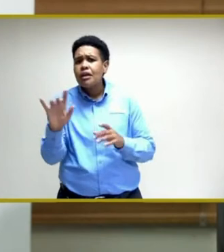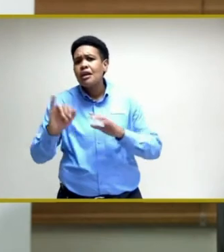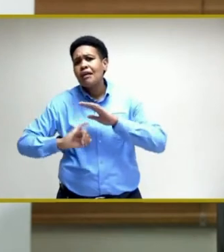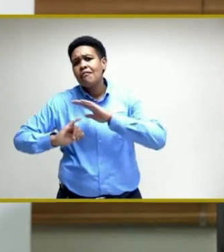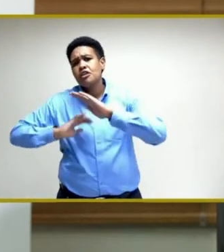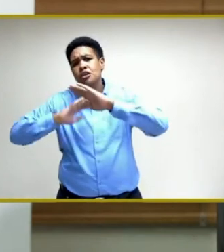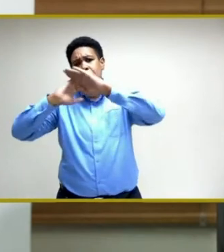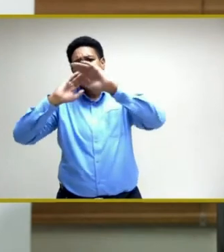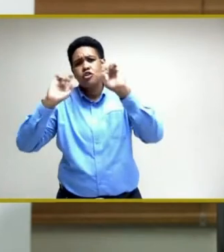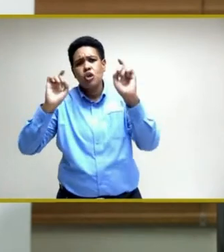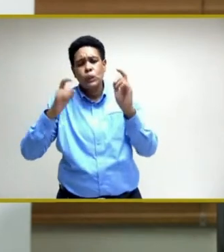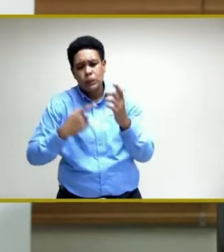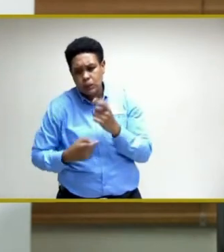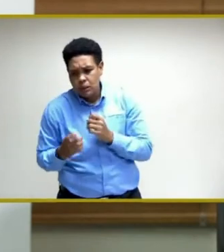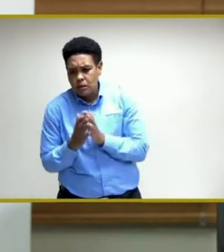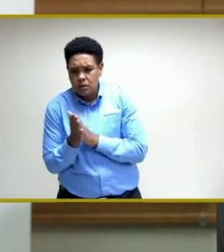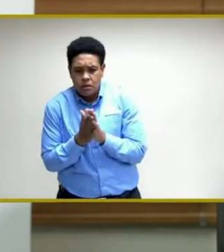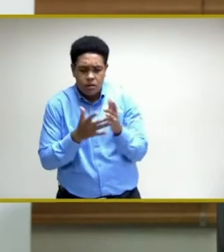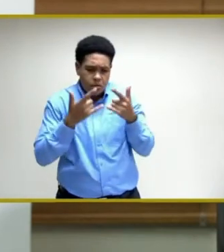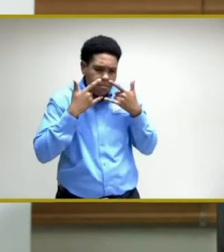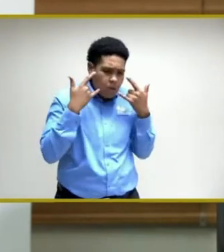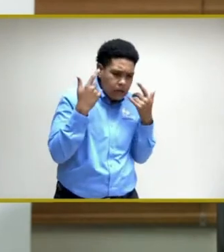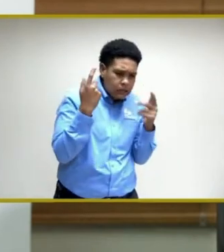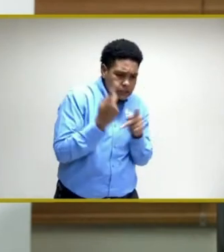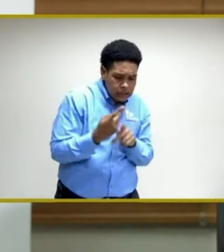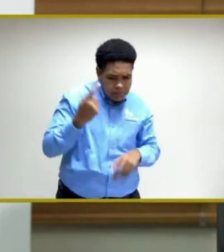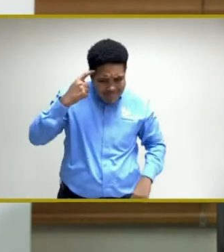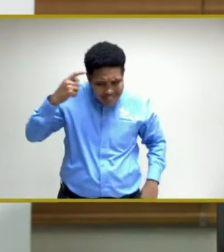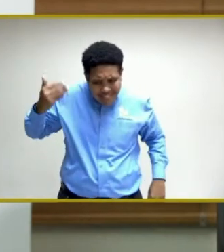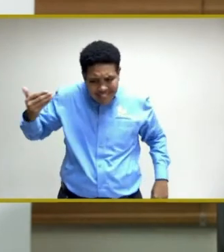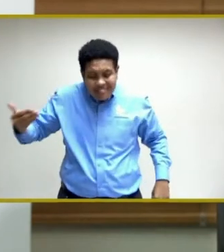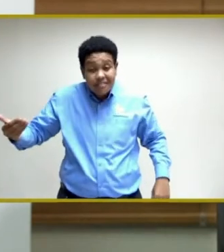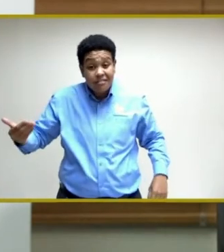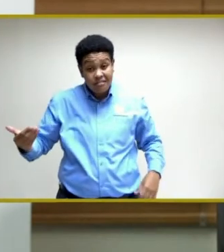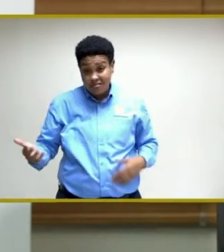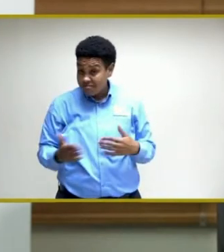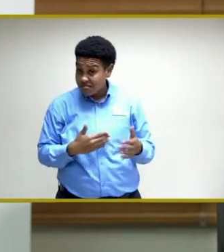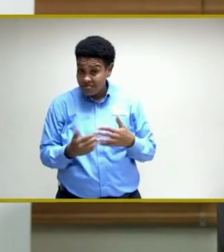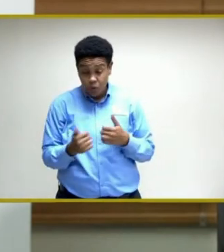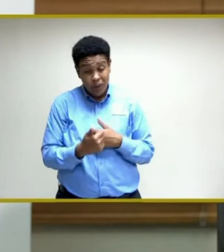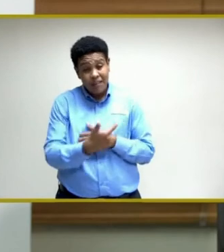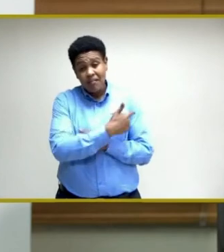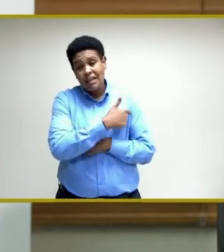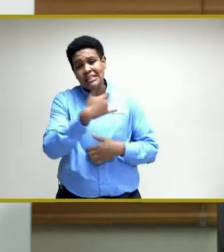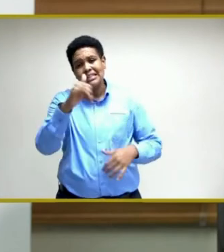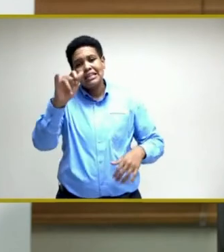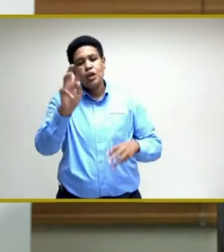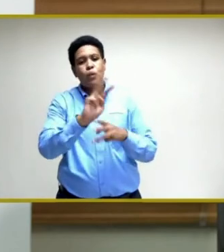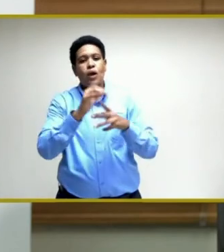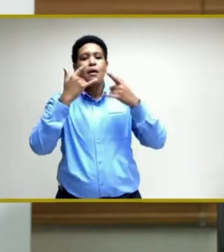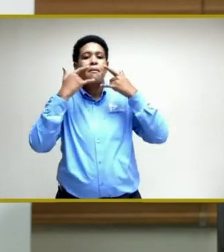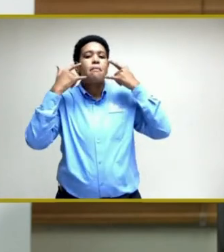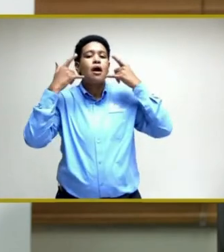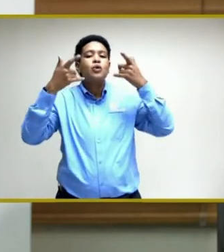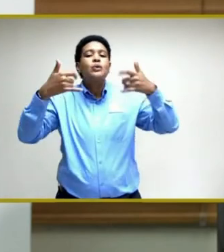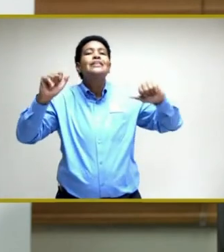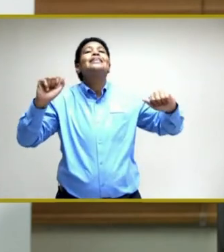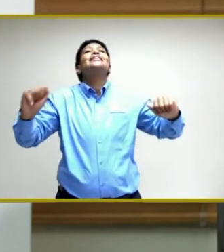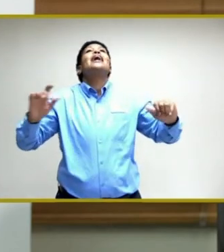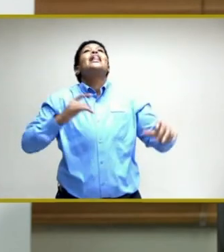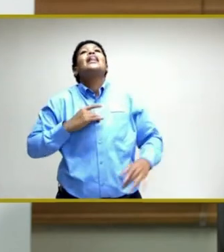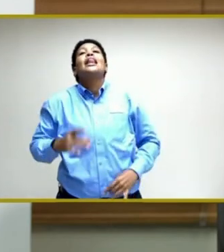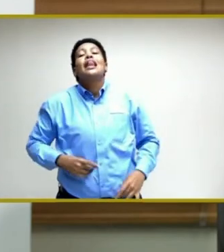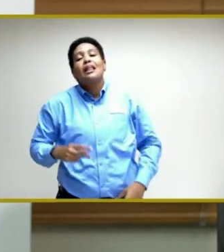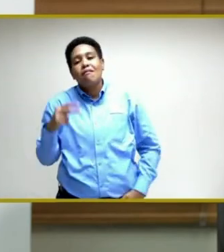prevention control. Because even with the vaccine, you still need to wear the mask. You can still pick up the virus